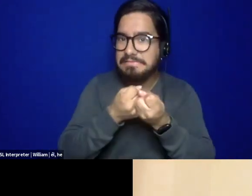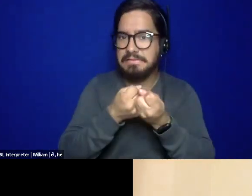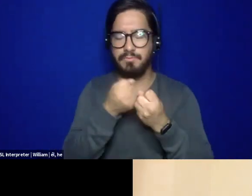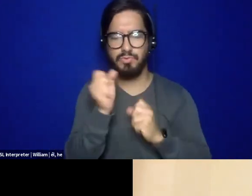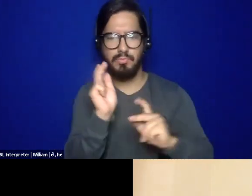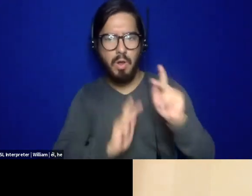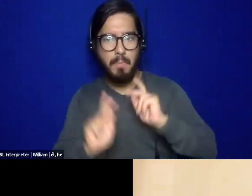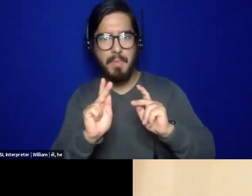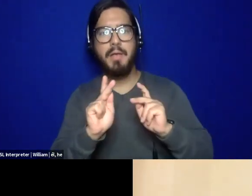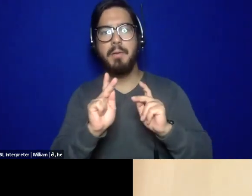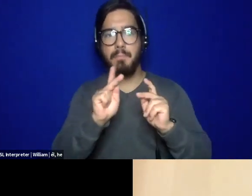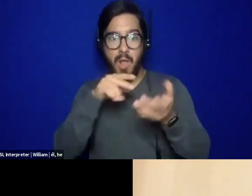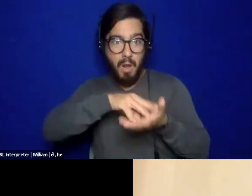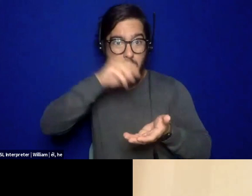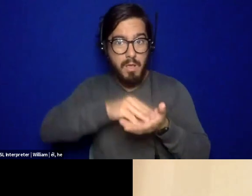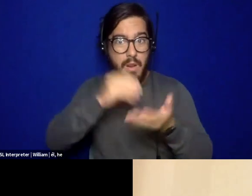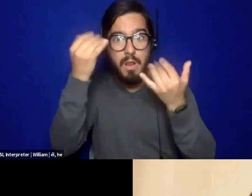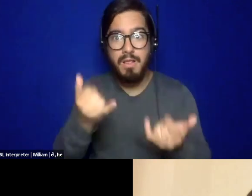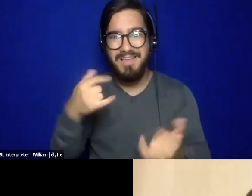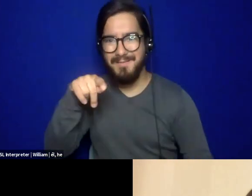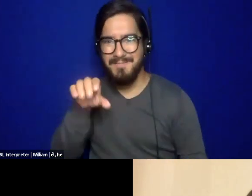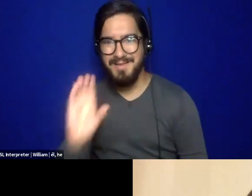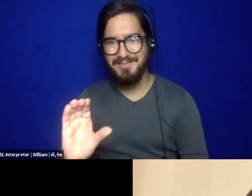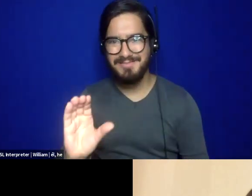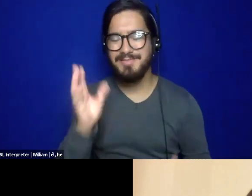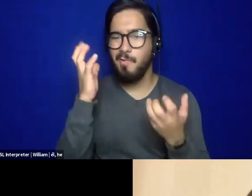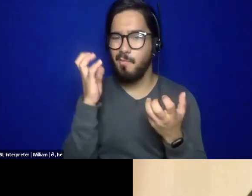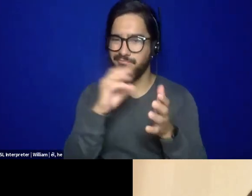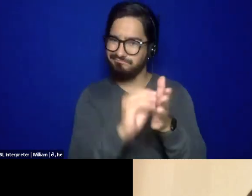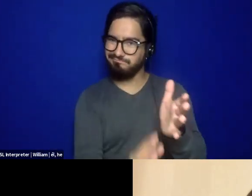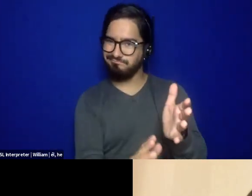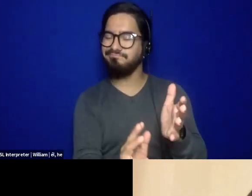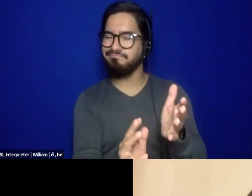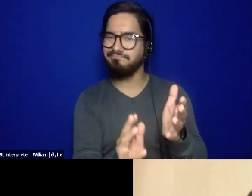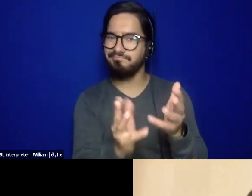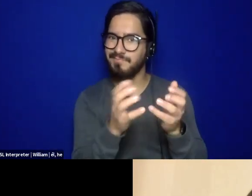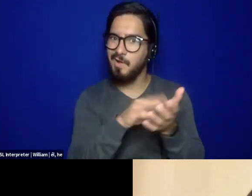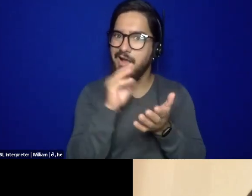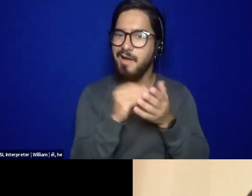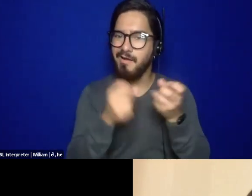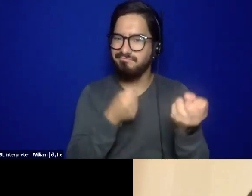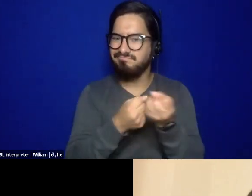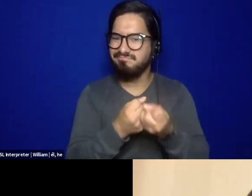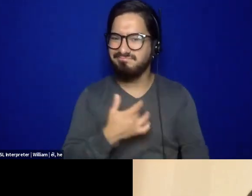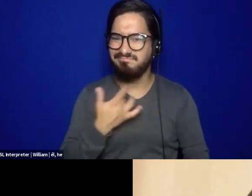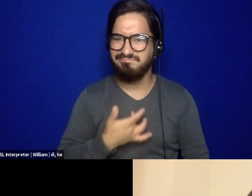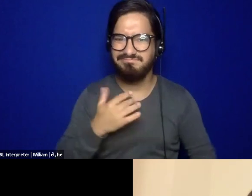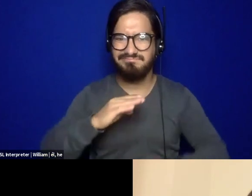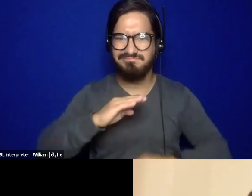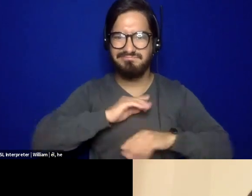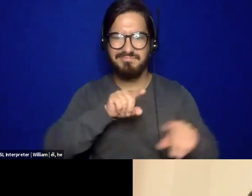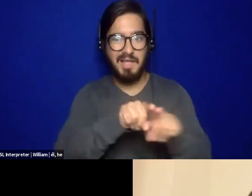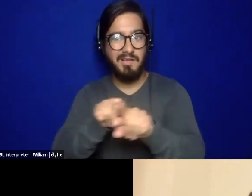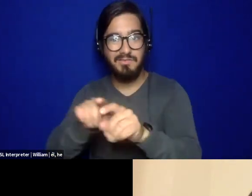practitioners of color and also really thinking about the difference between identity and understanding structural violence and oppression.